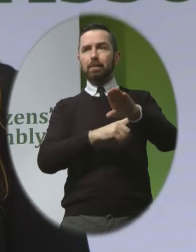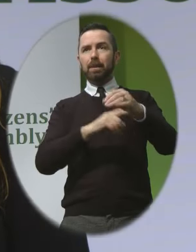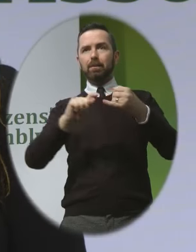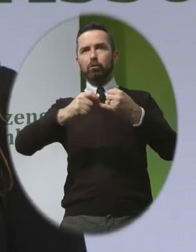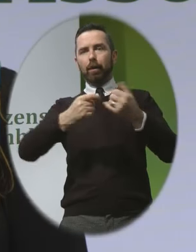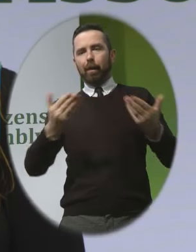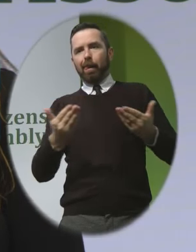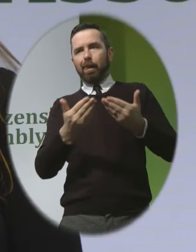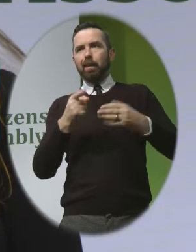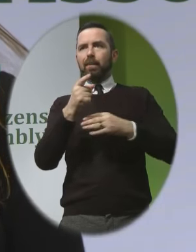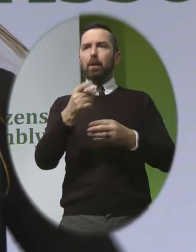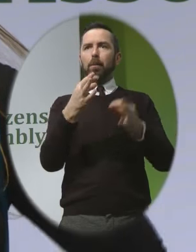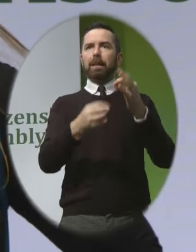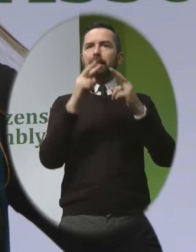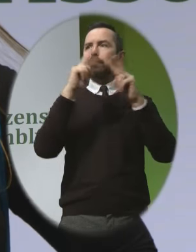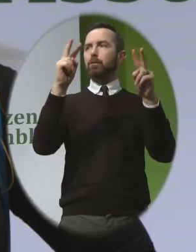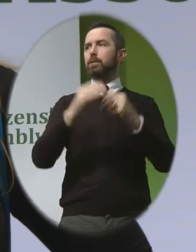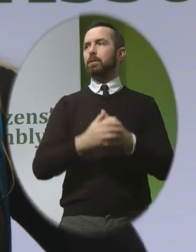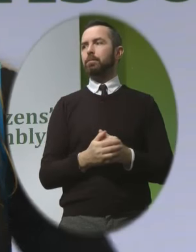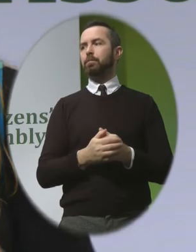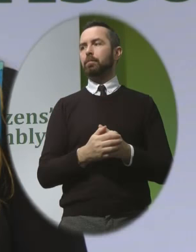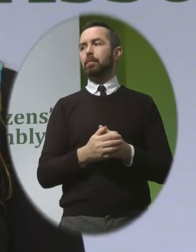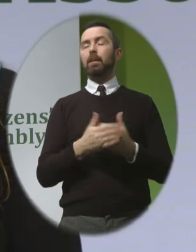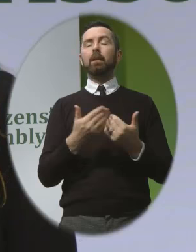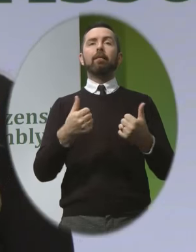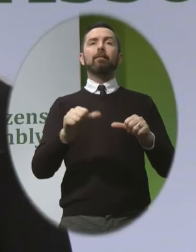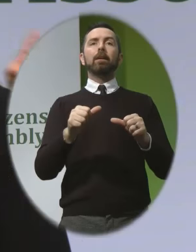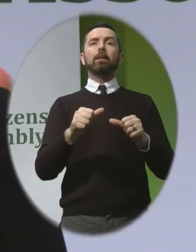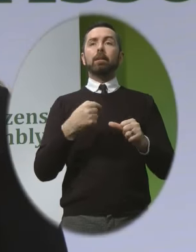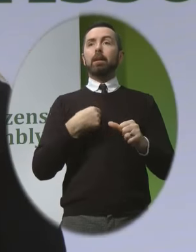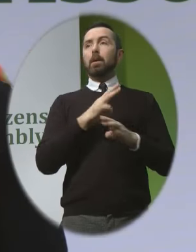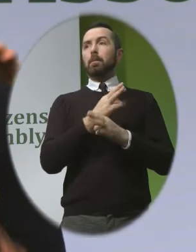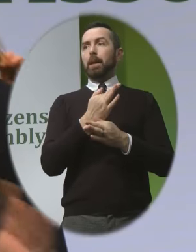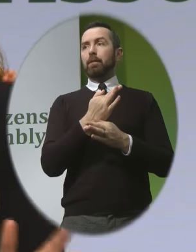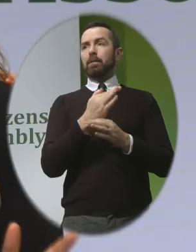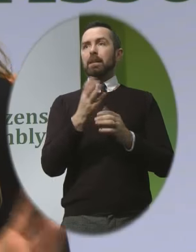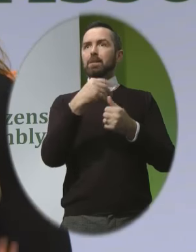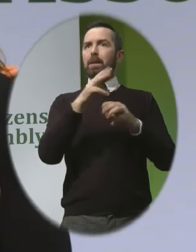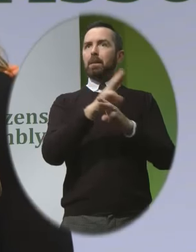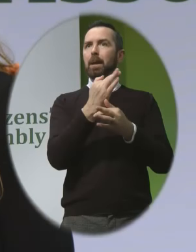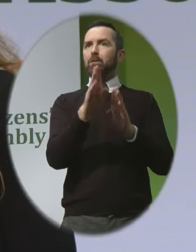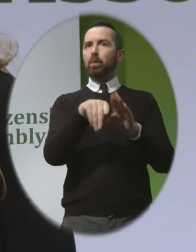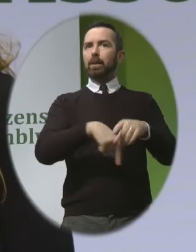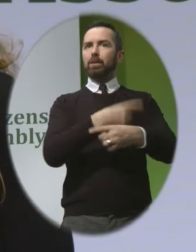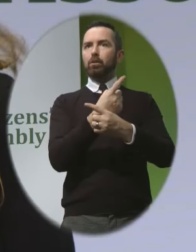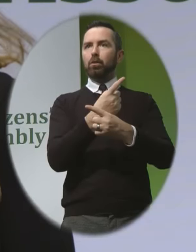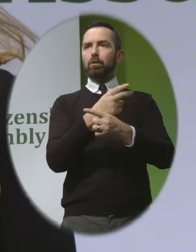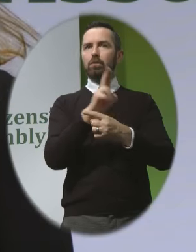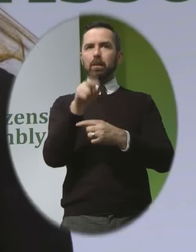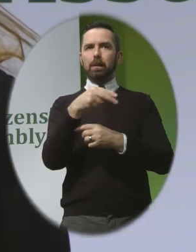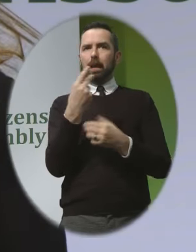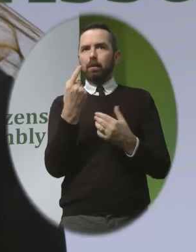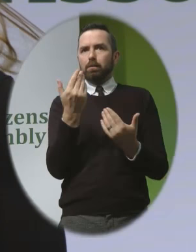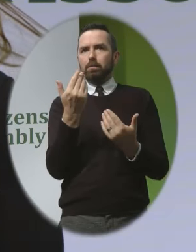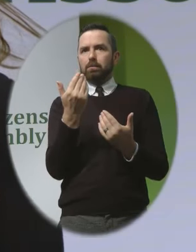finally as parents especially parents of daughters we cannot understand how any potential future life could be considered more